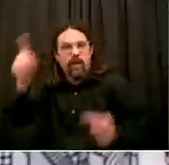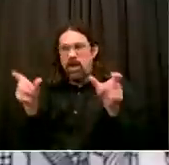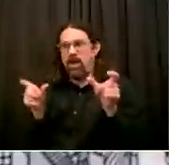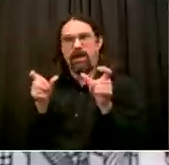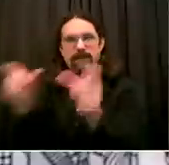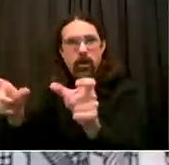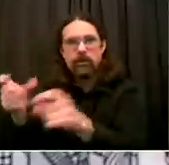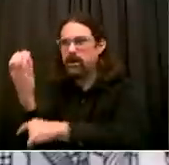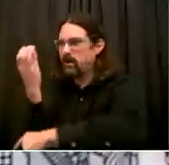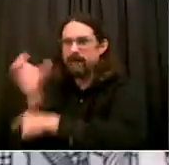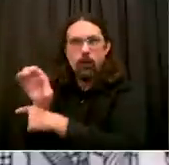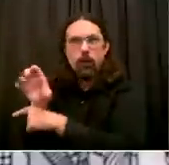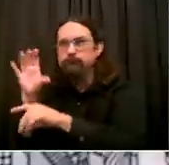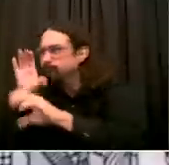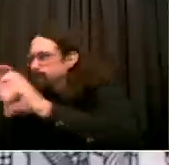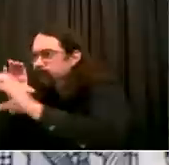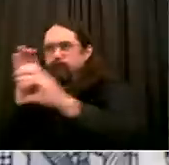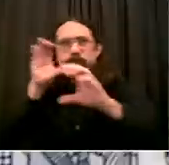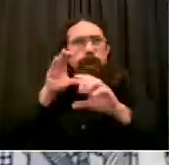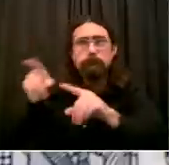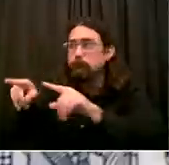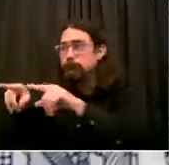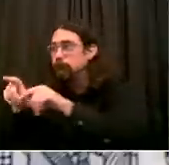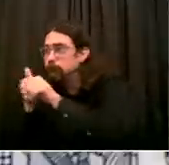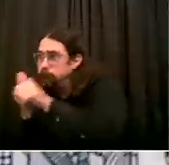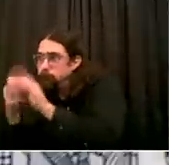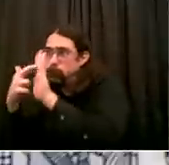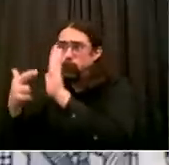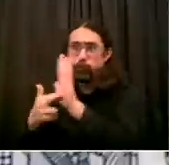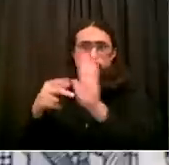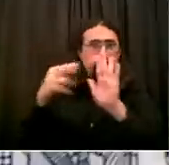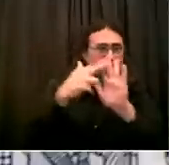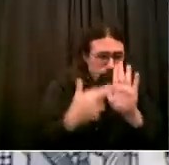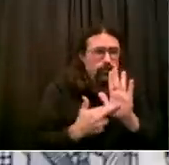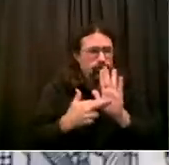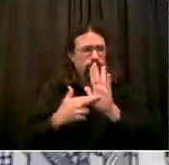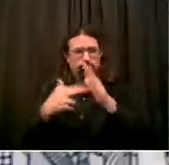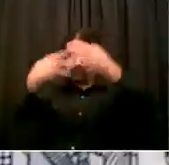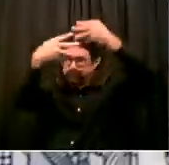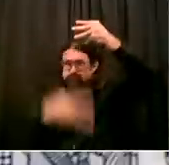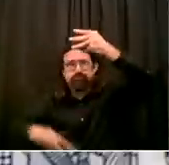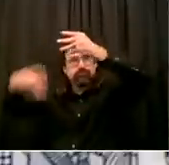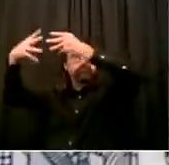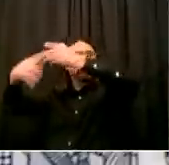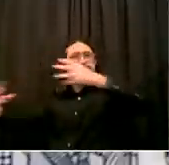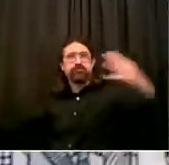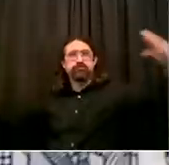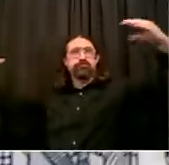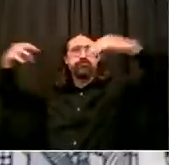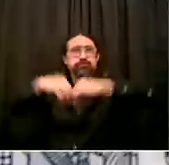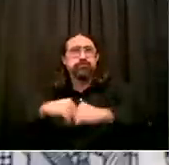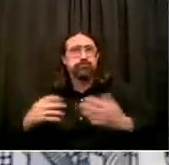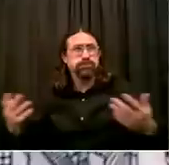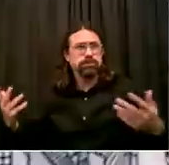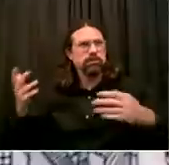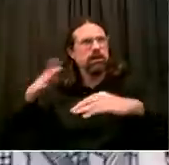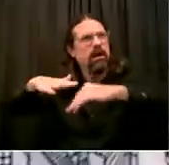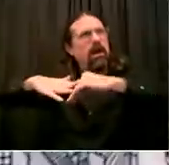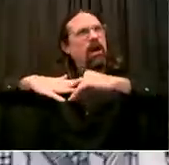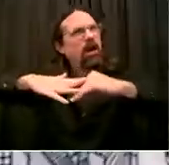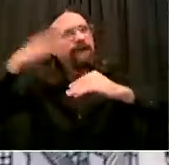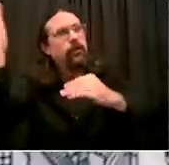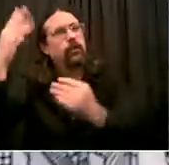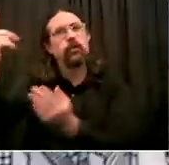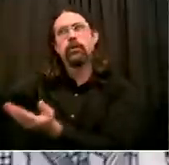job, they deserve the respect that they are out there working very hard and selflessly to protect